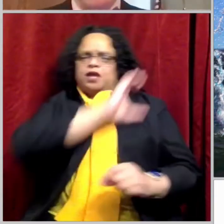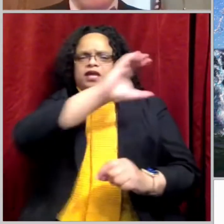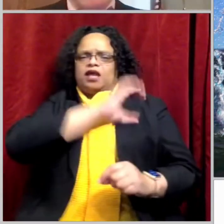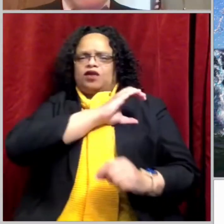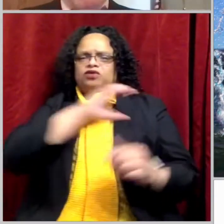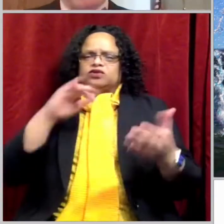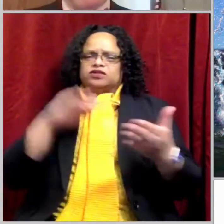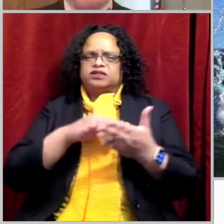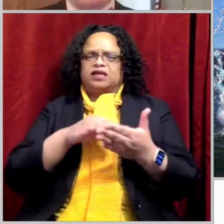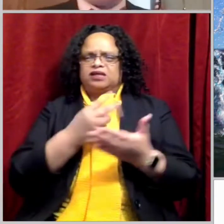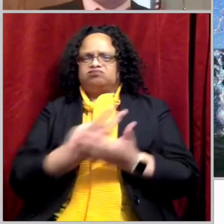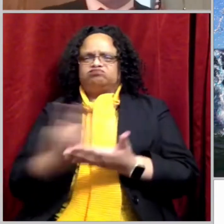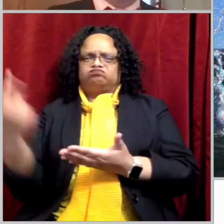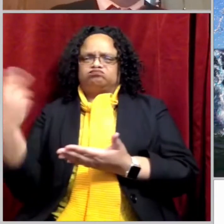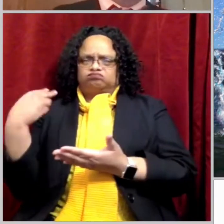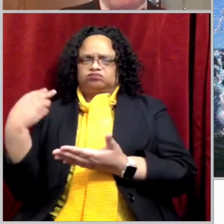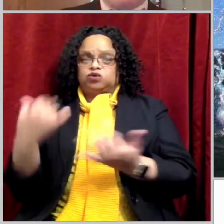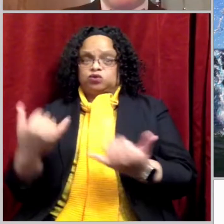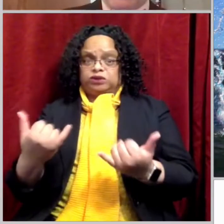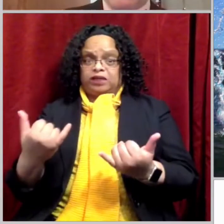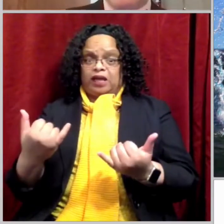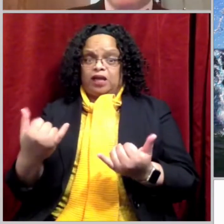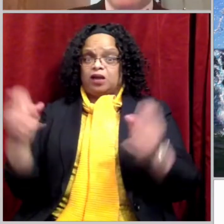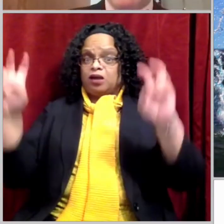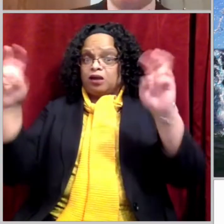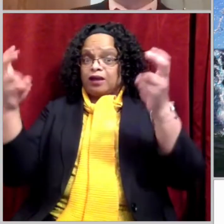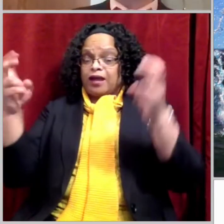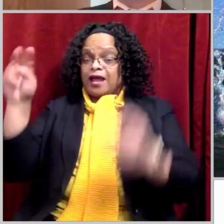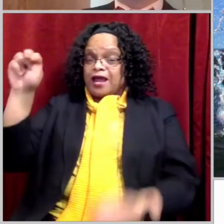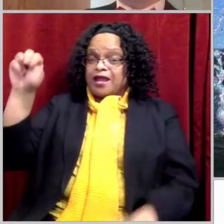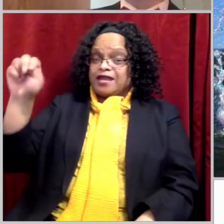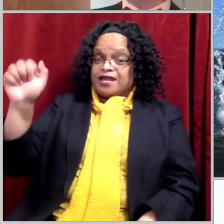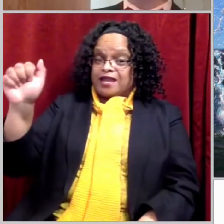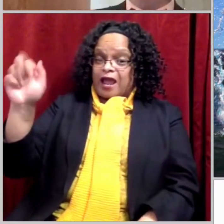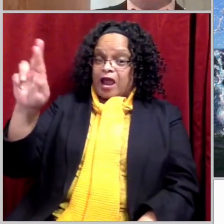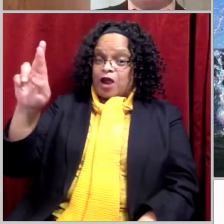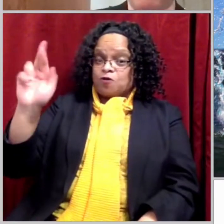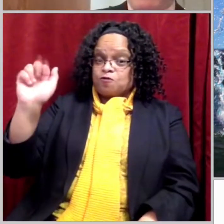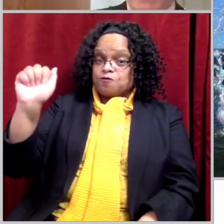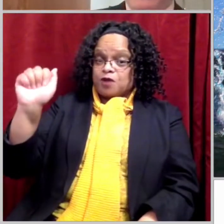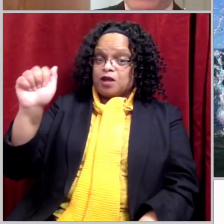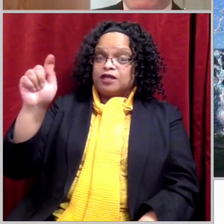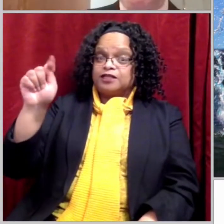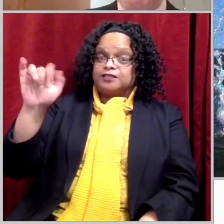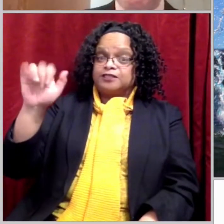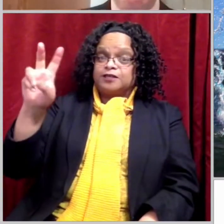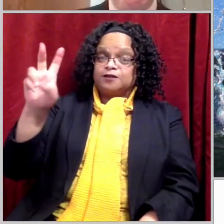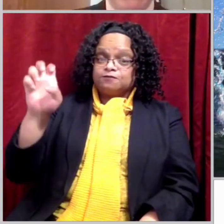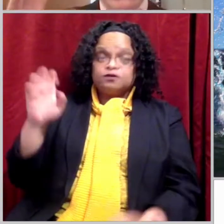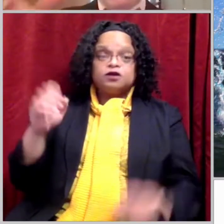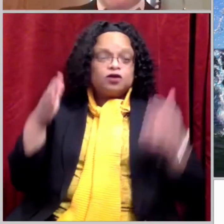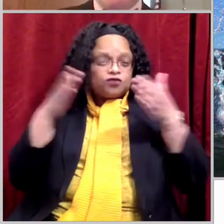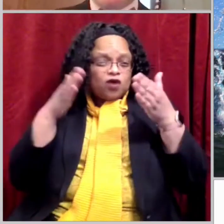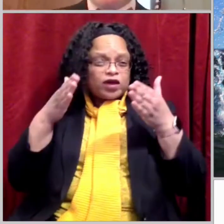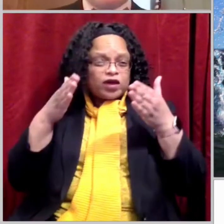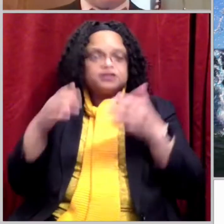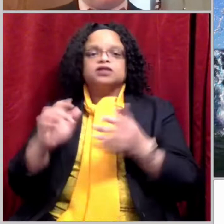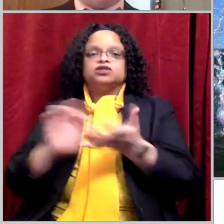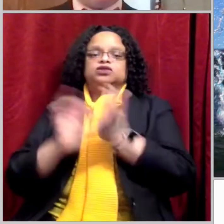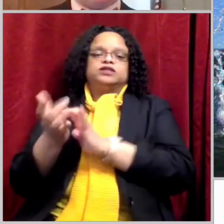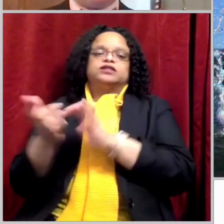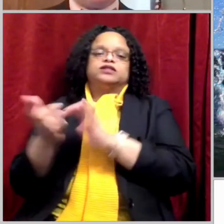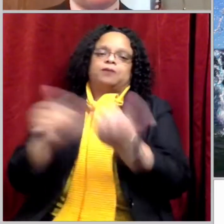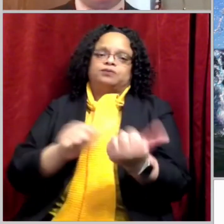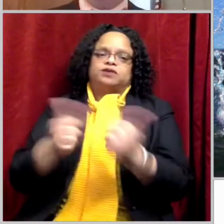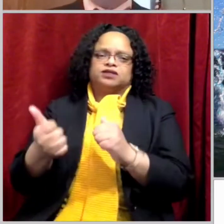weeks, we're going to do a narrative expository study focusing on Jesus' baptism. And to remind you, an